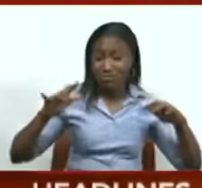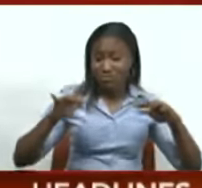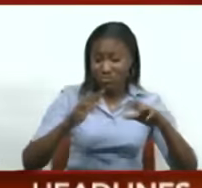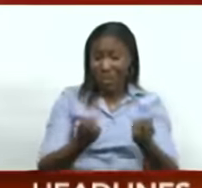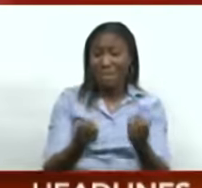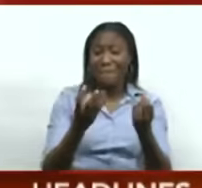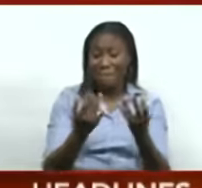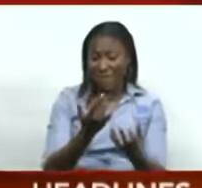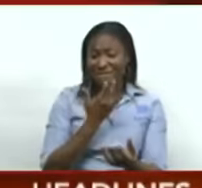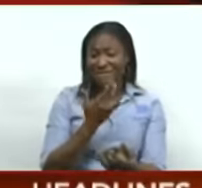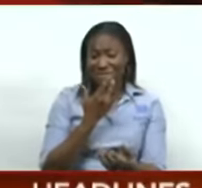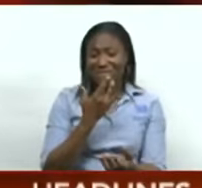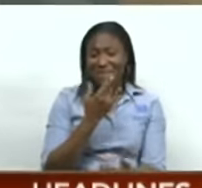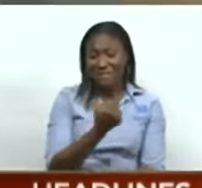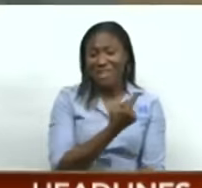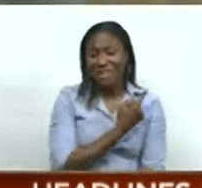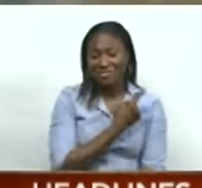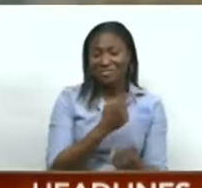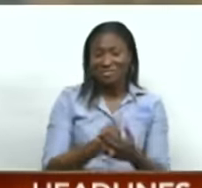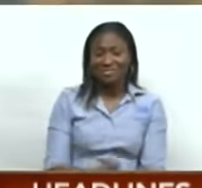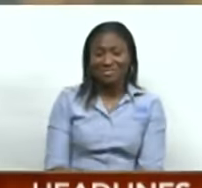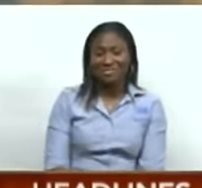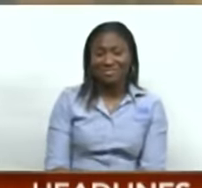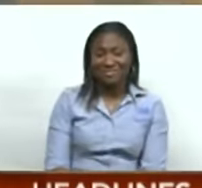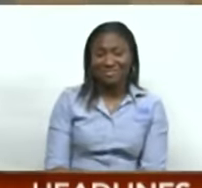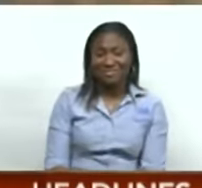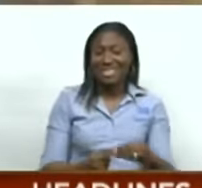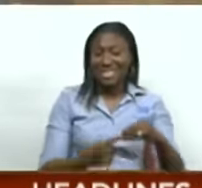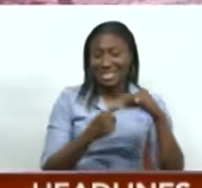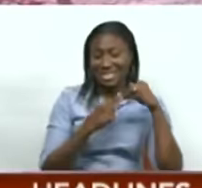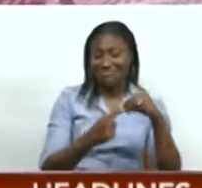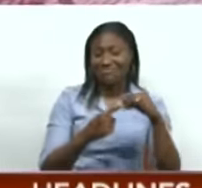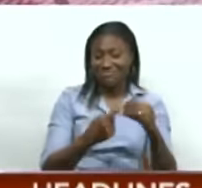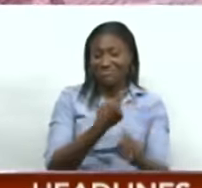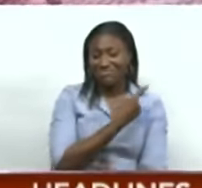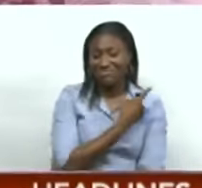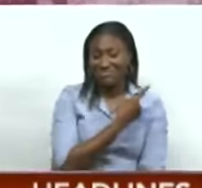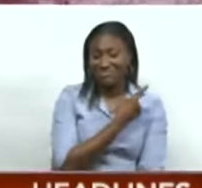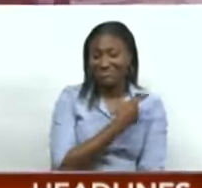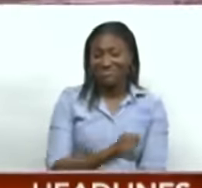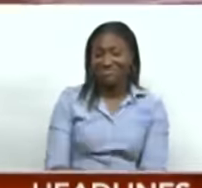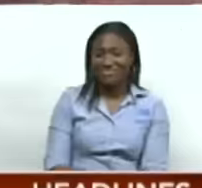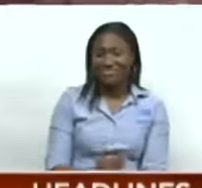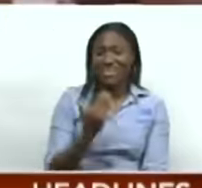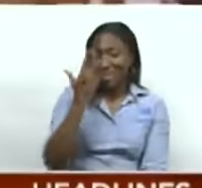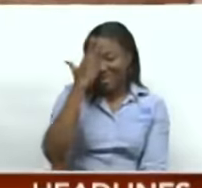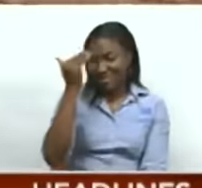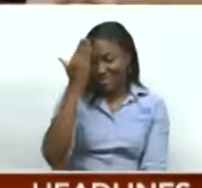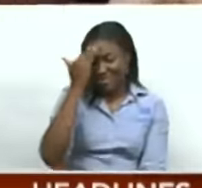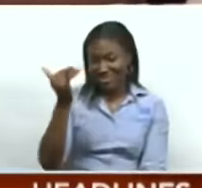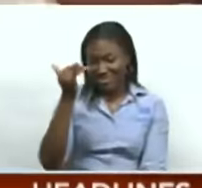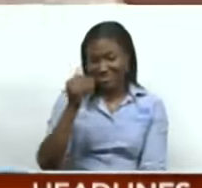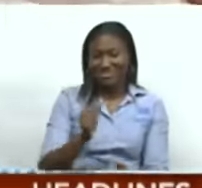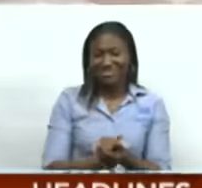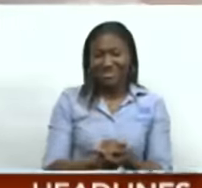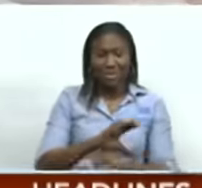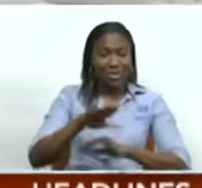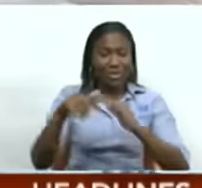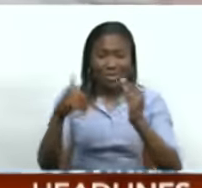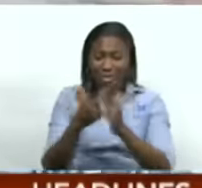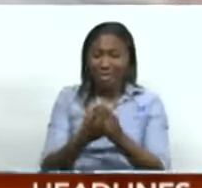many, especially being known for her hit, Shatine Nuggets. All thanks to the community that works alongside her.